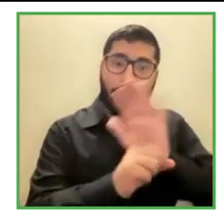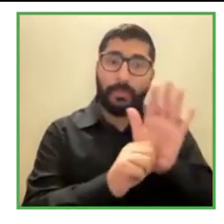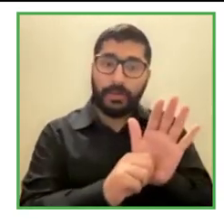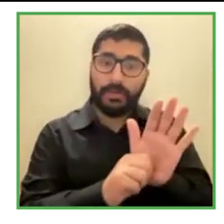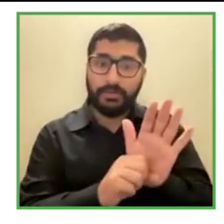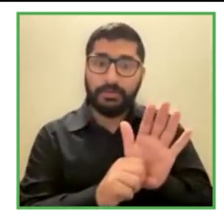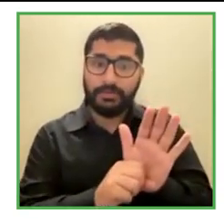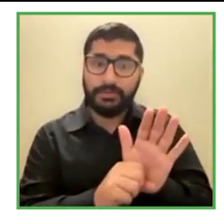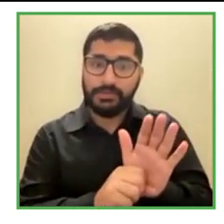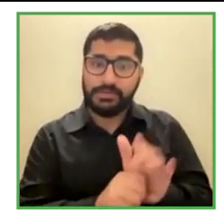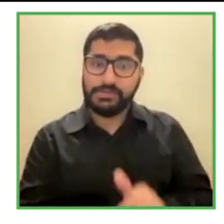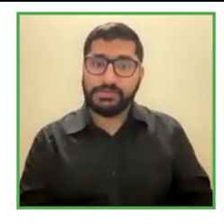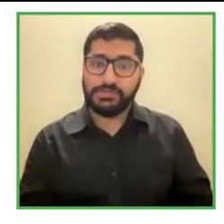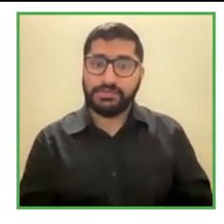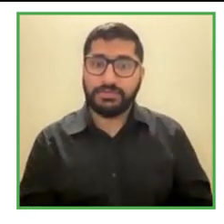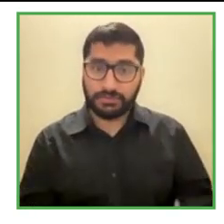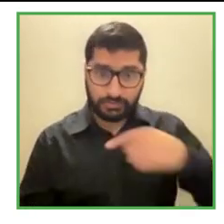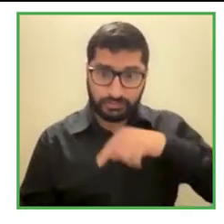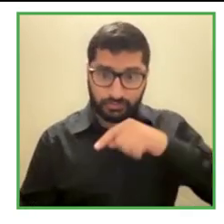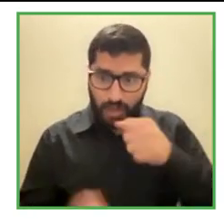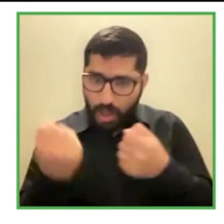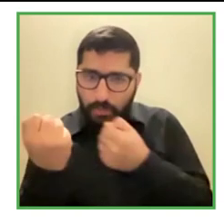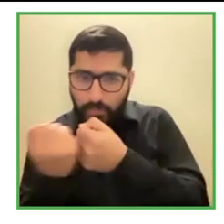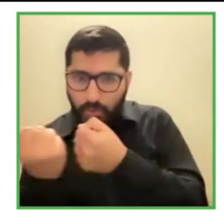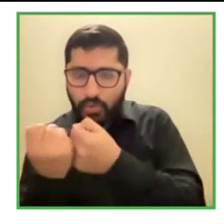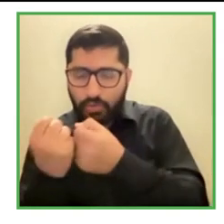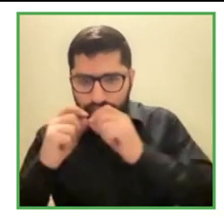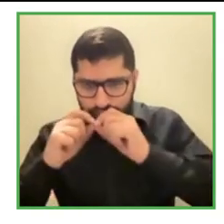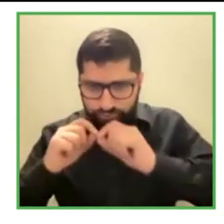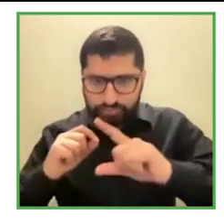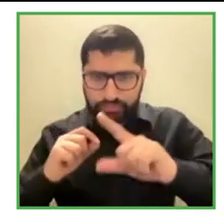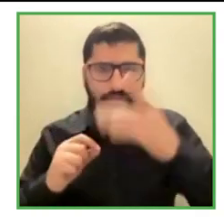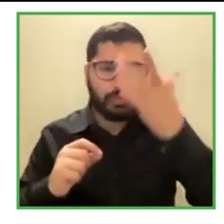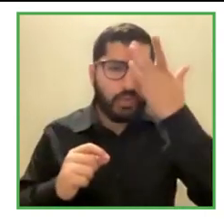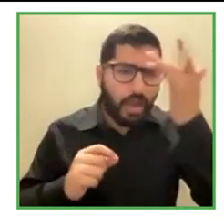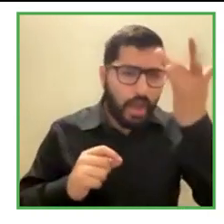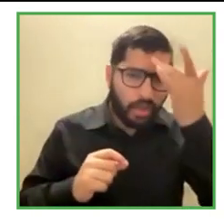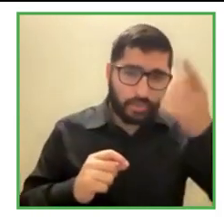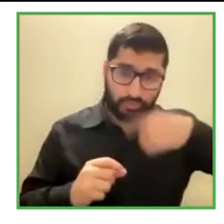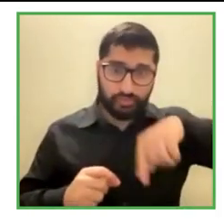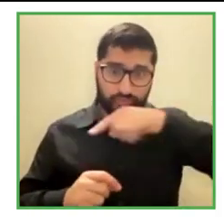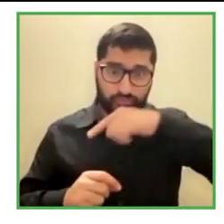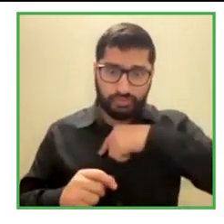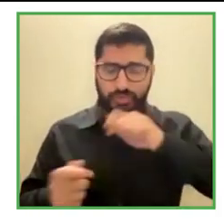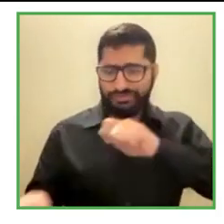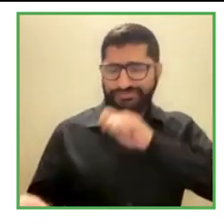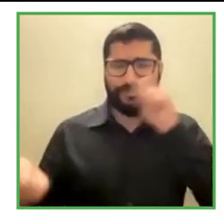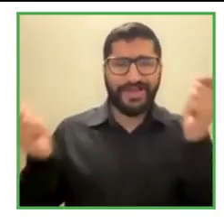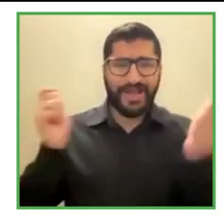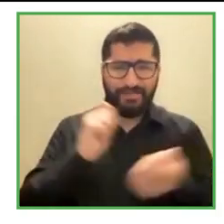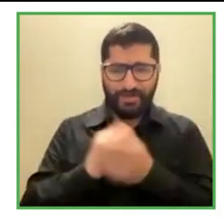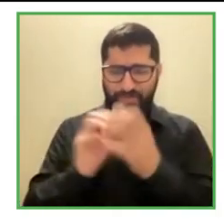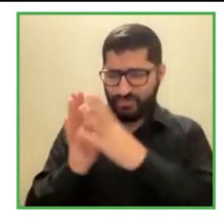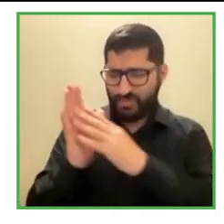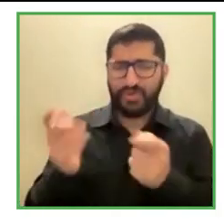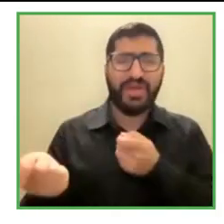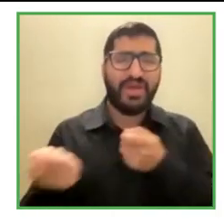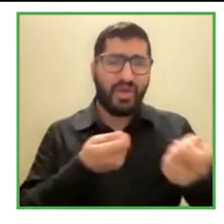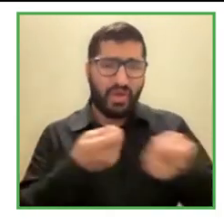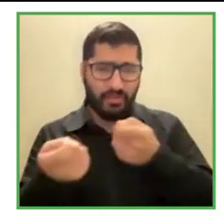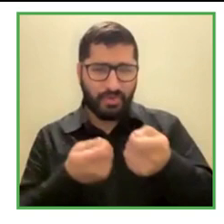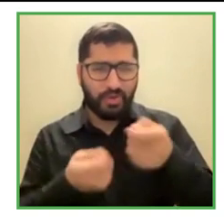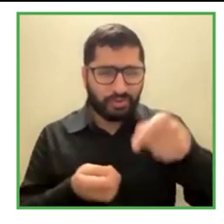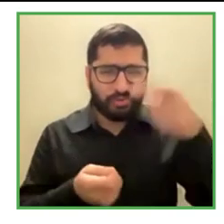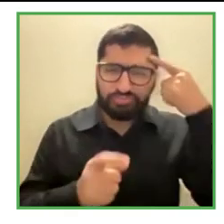business model. So I believe that we are looking also forward to learn how we can partner